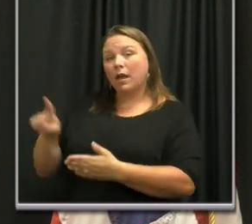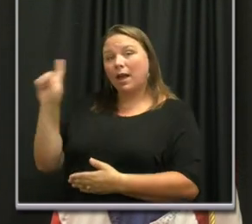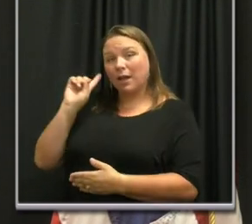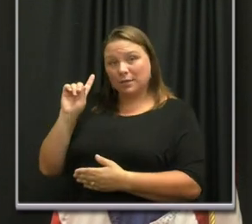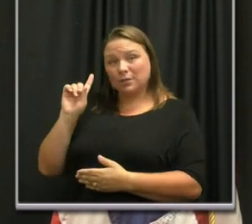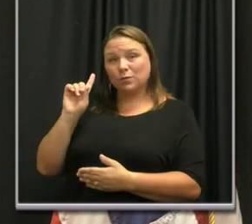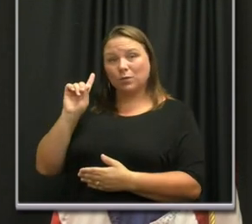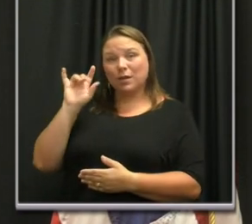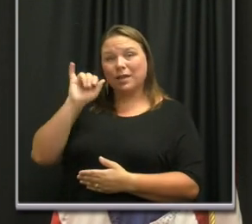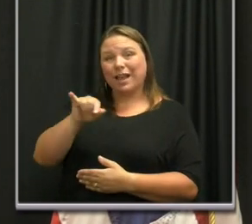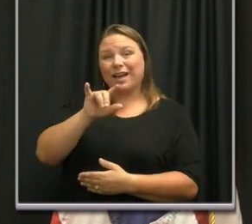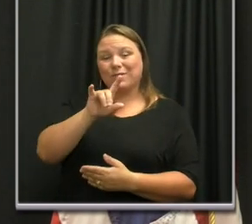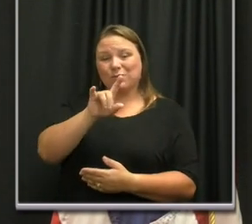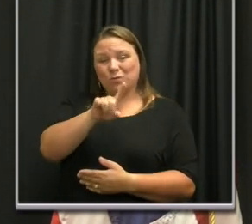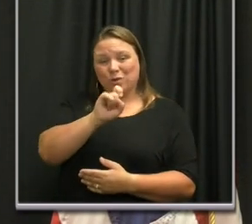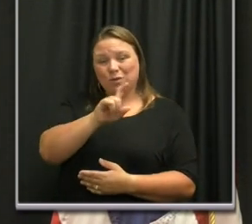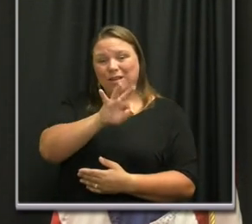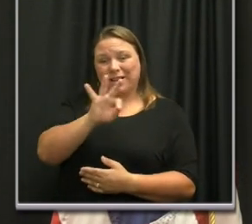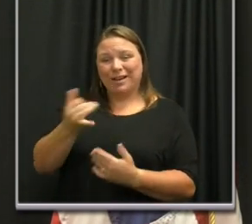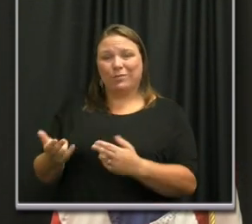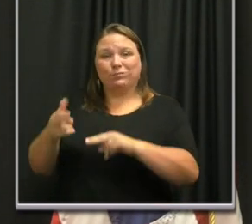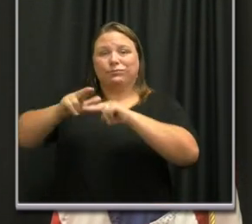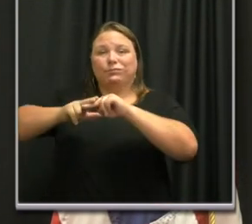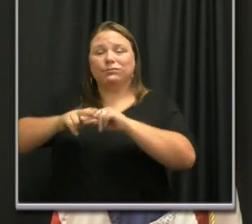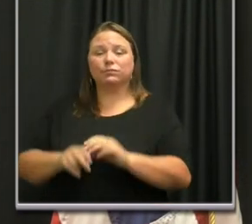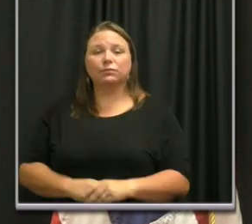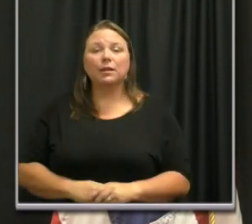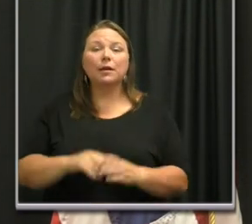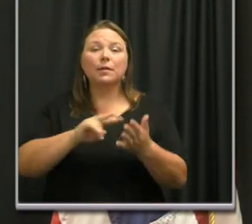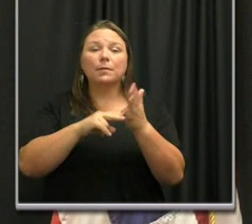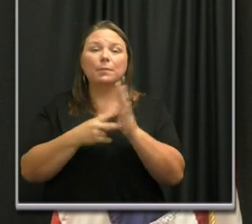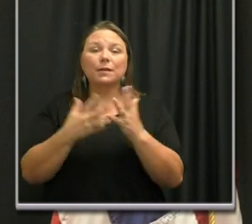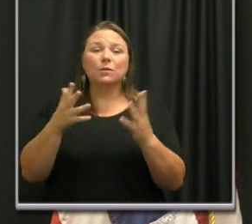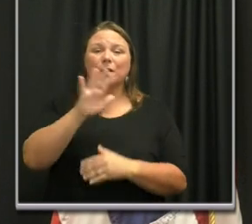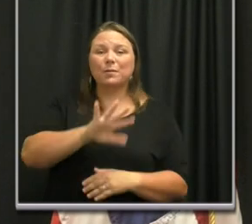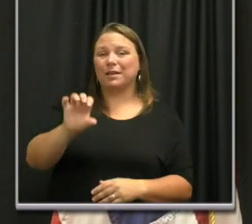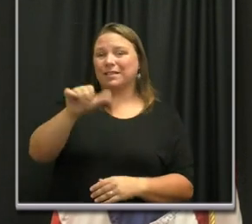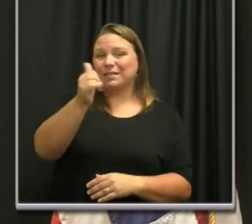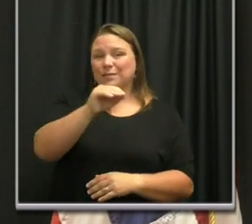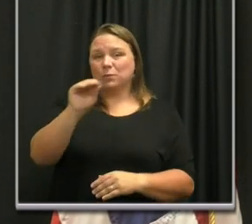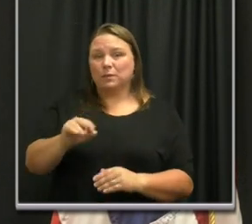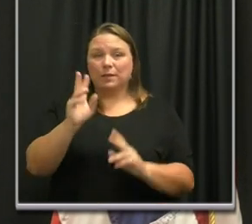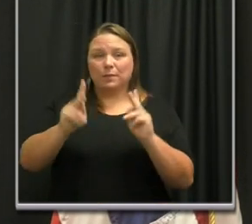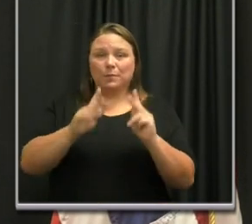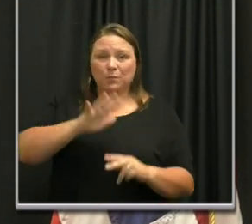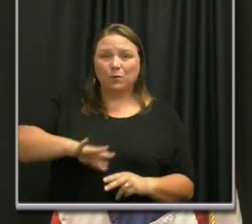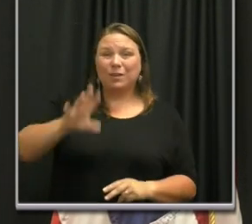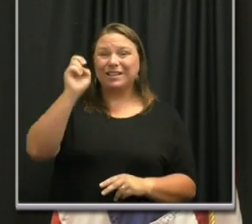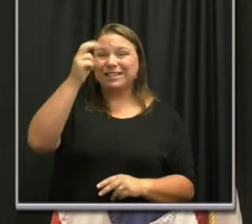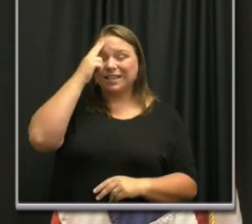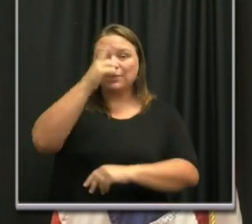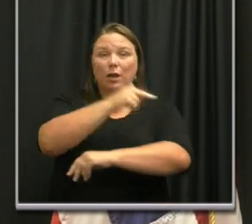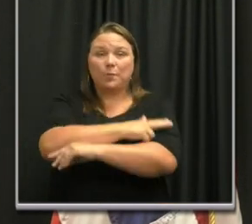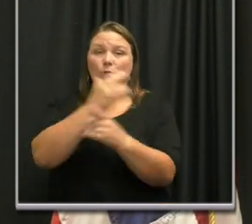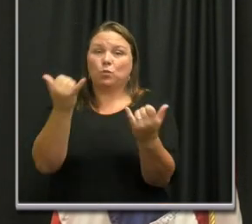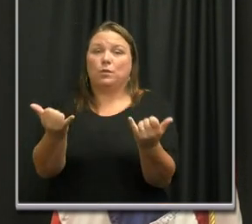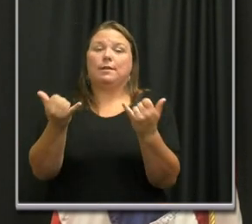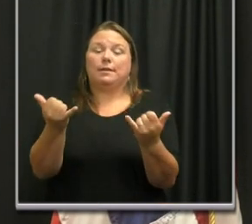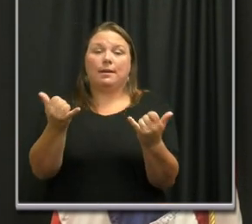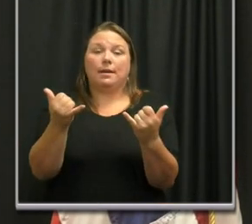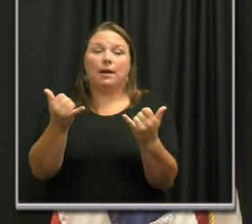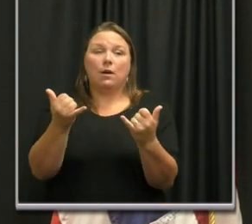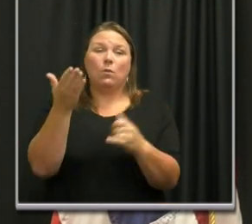number was 199. This means that about 10% of patients in Nashville hospitals at this moment